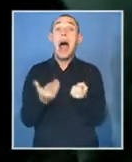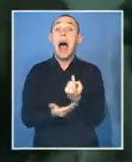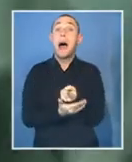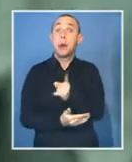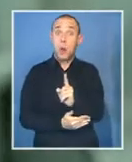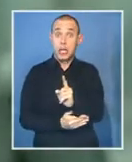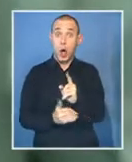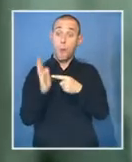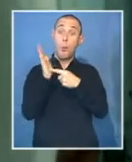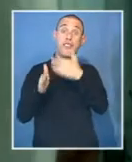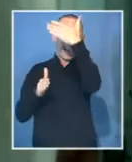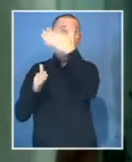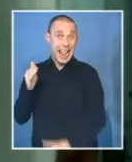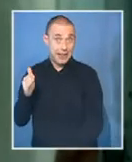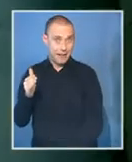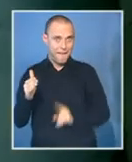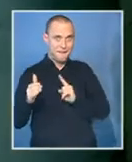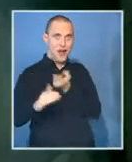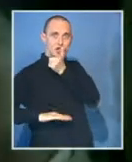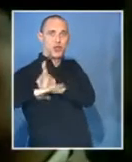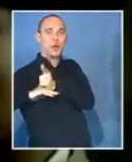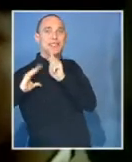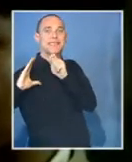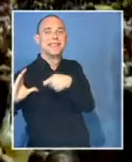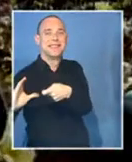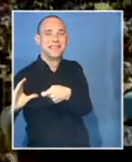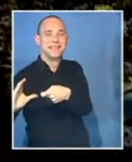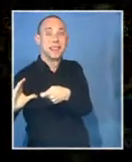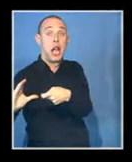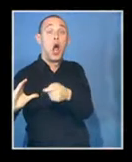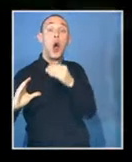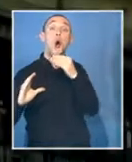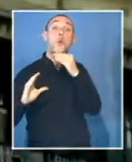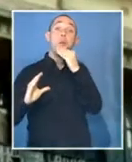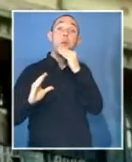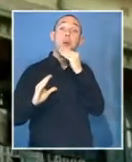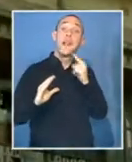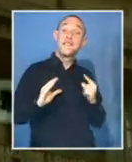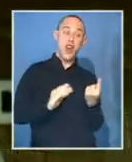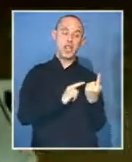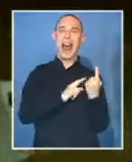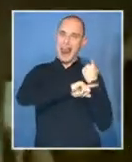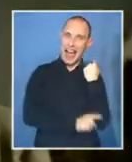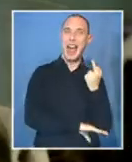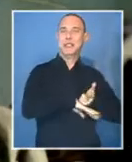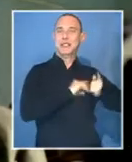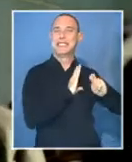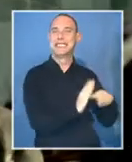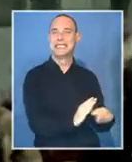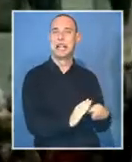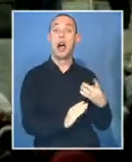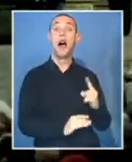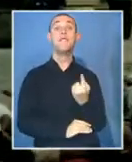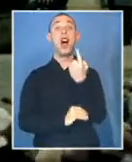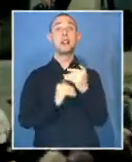and on the one day, the final shot of the film, which you will see is Madiba on the